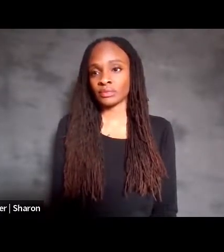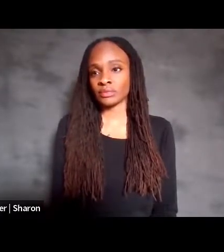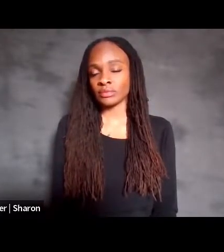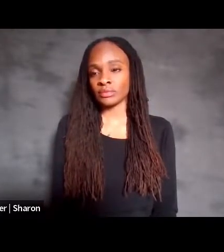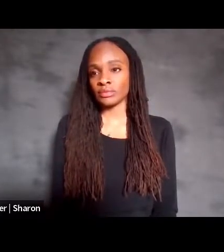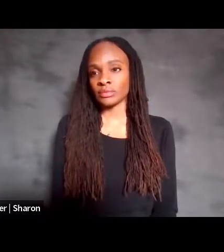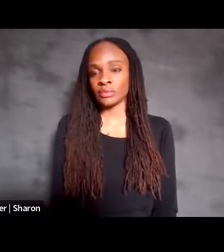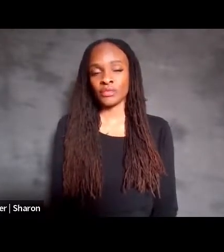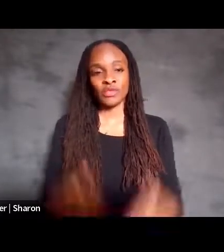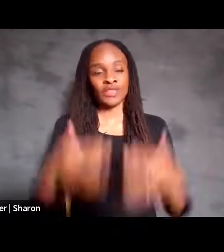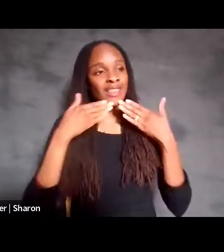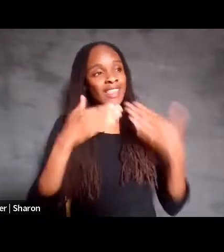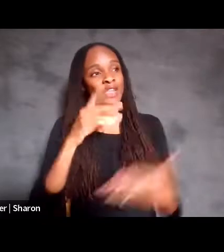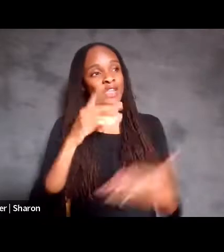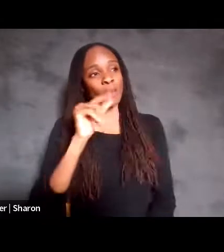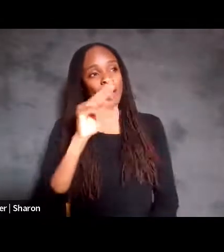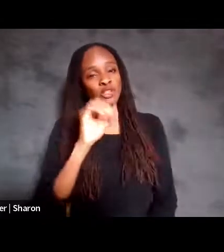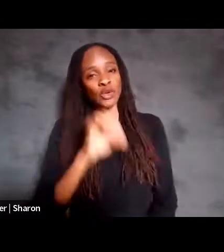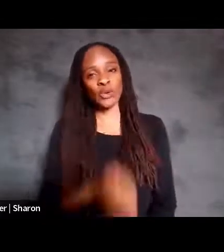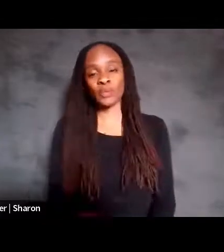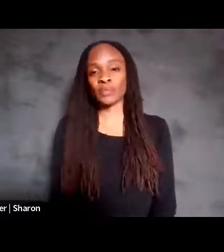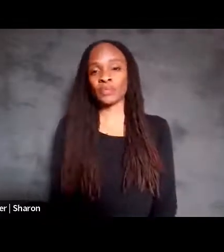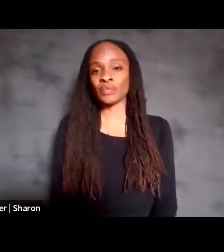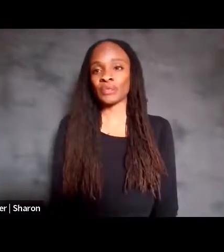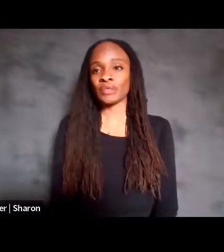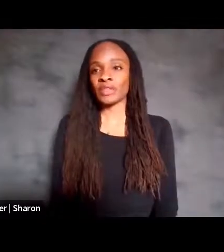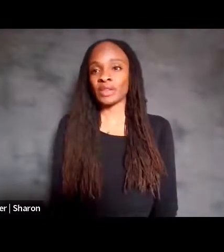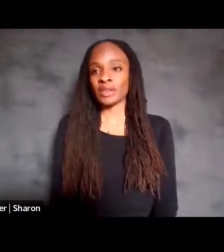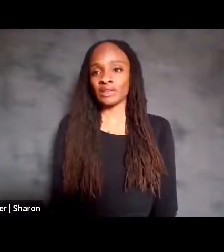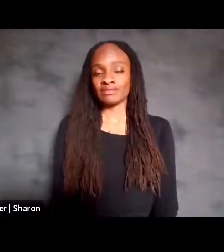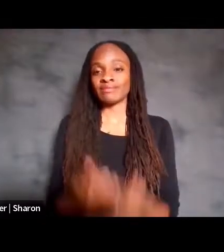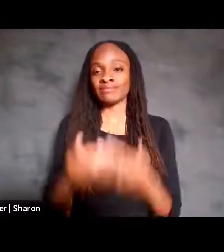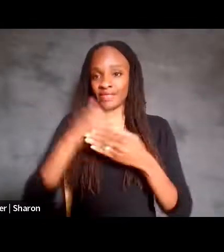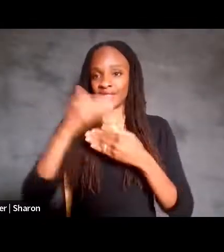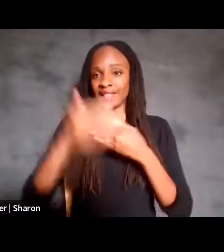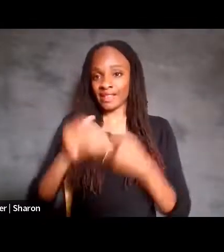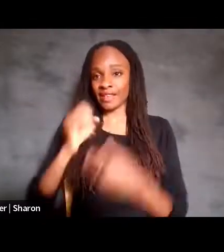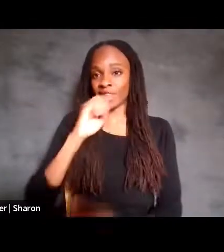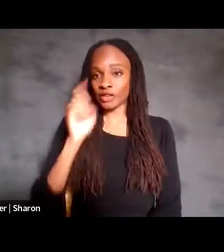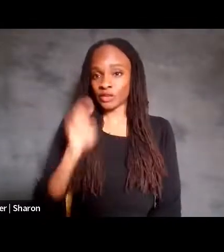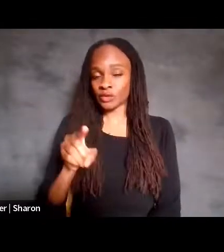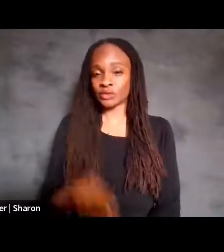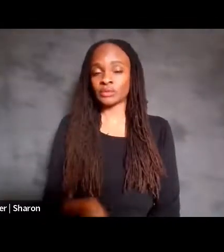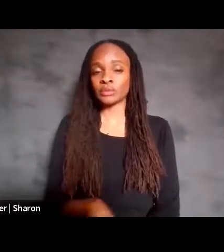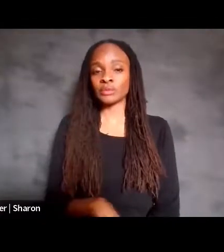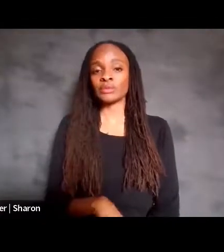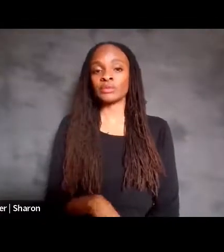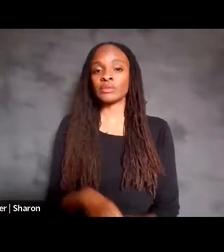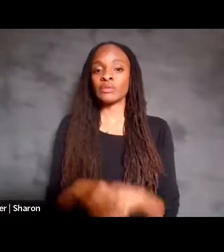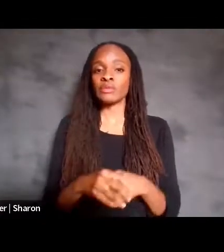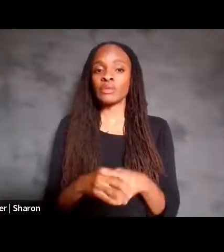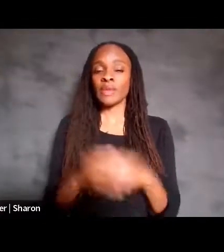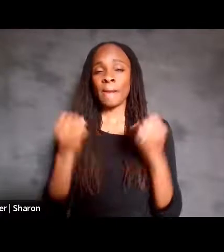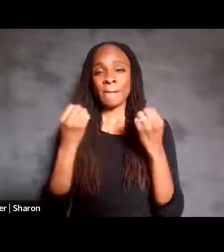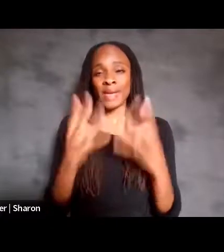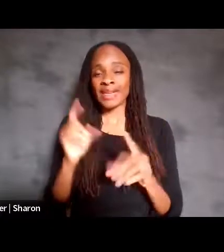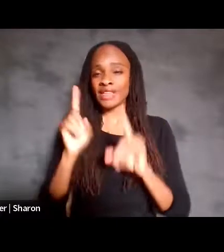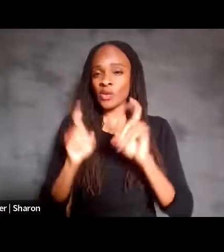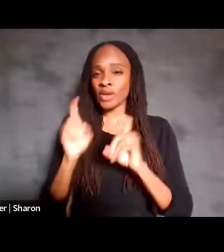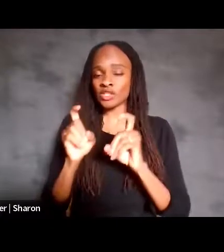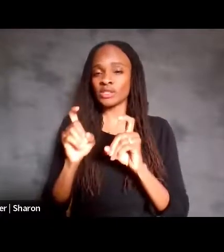Thank you, Pancho. Thank I'll move on to the next question. Many questions were submitted asking